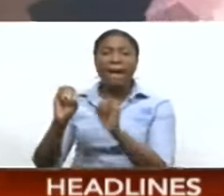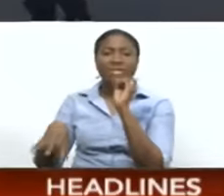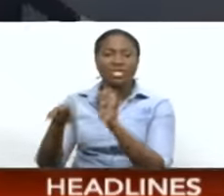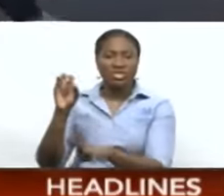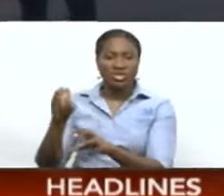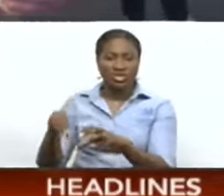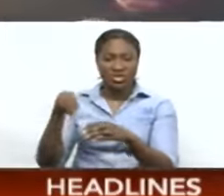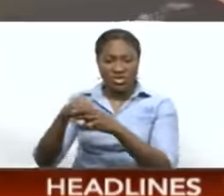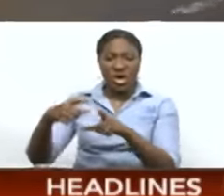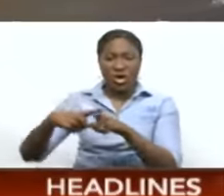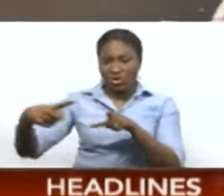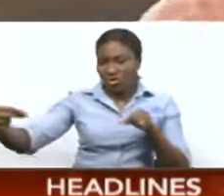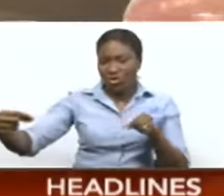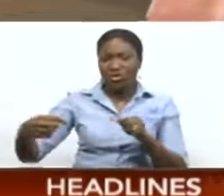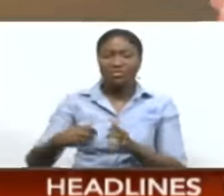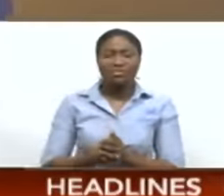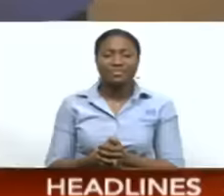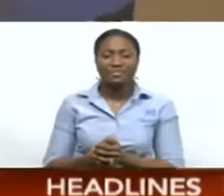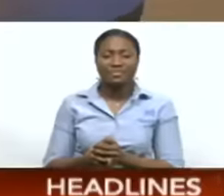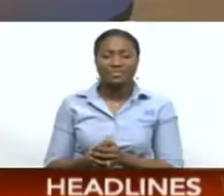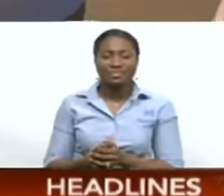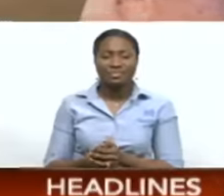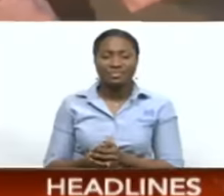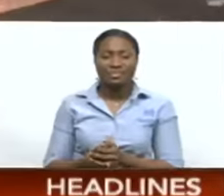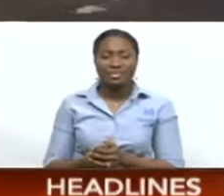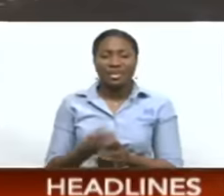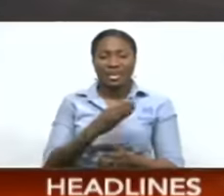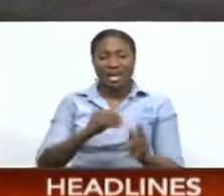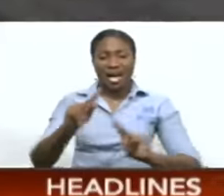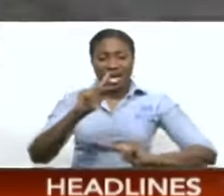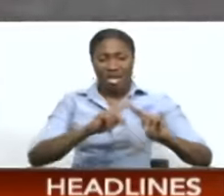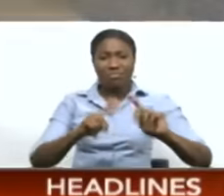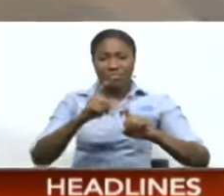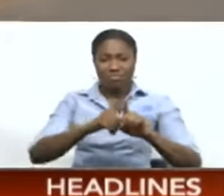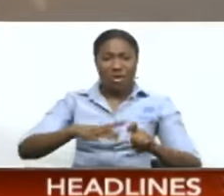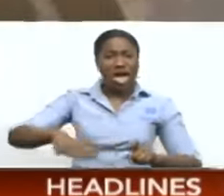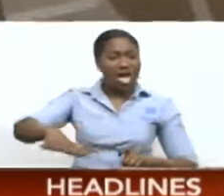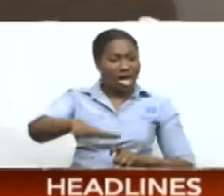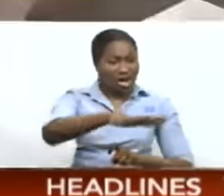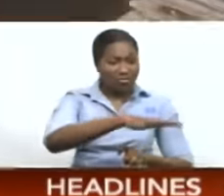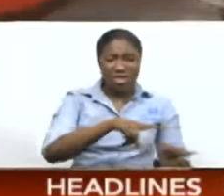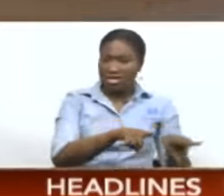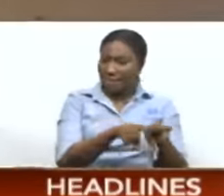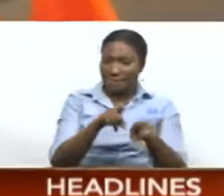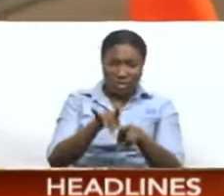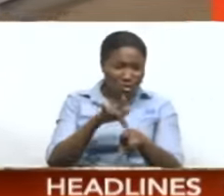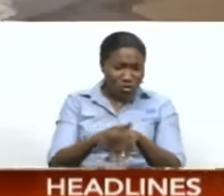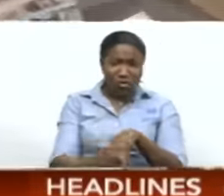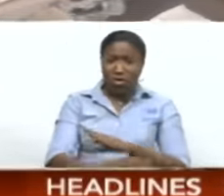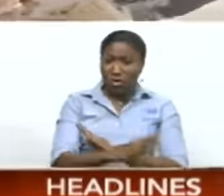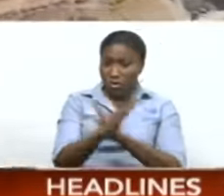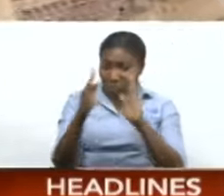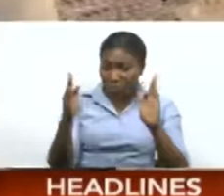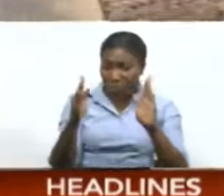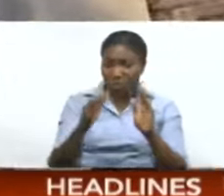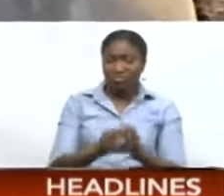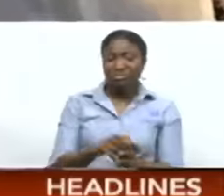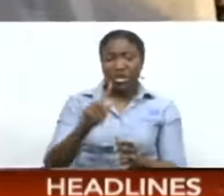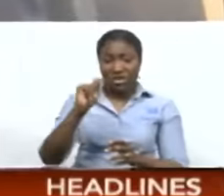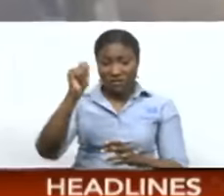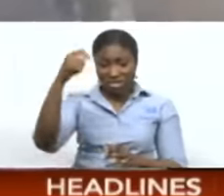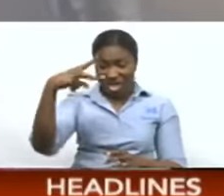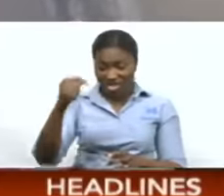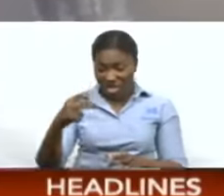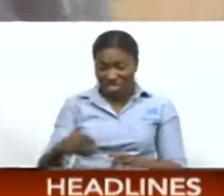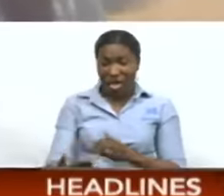Osaki. Within the hours, scores of residents from around the area do the same. It's a Thursday morning routine for people living in